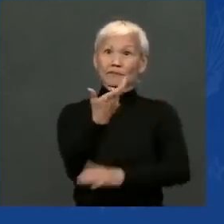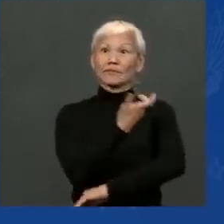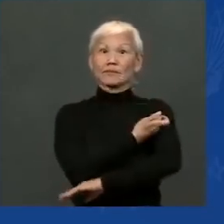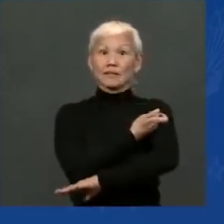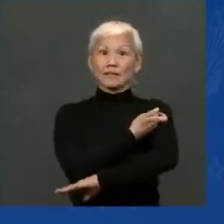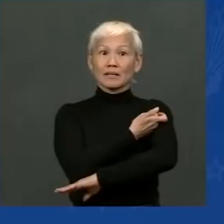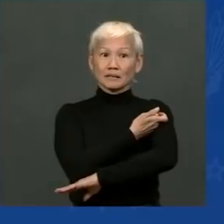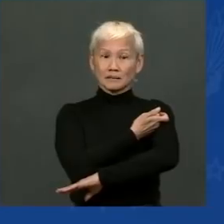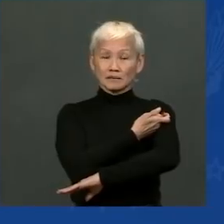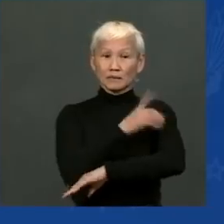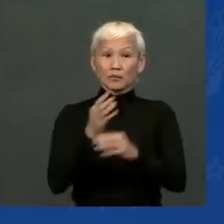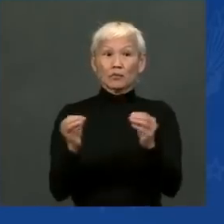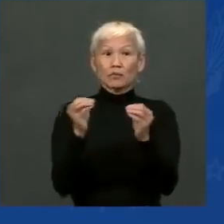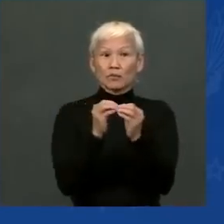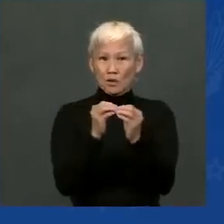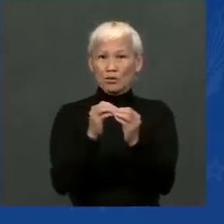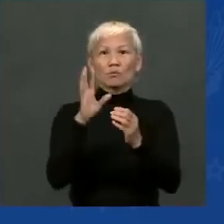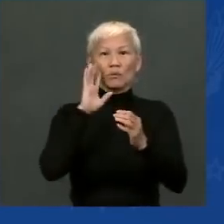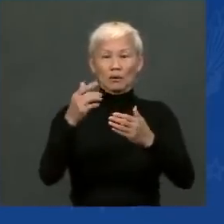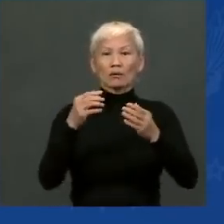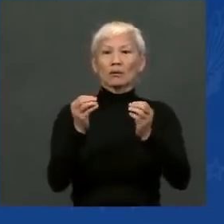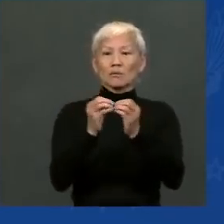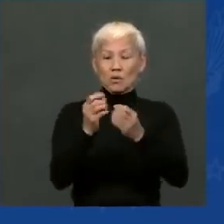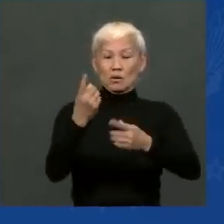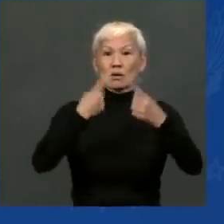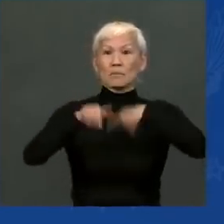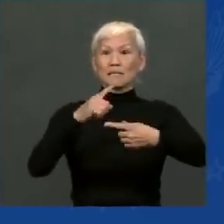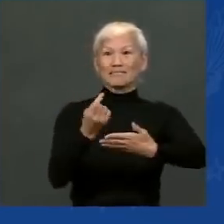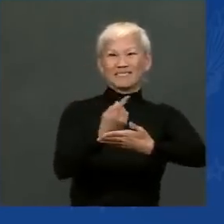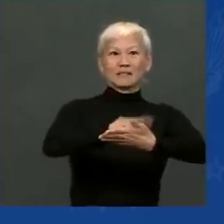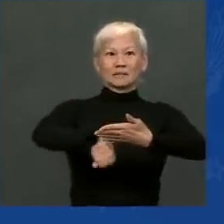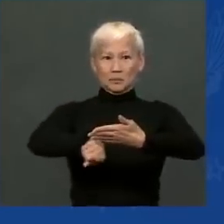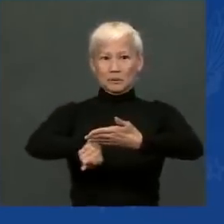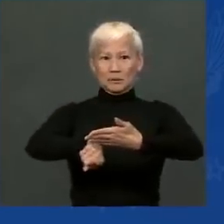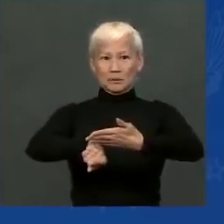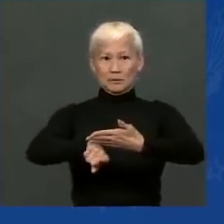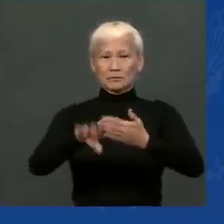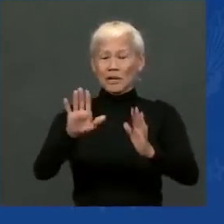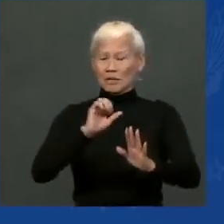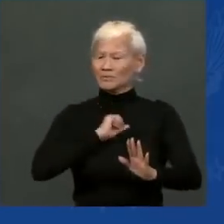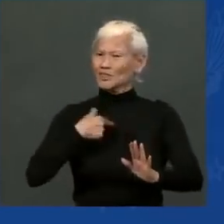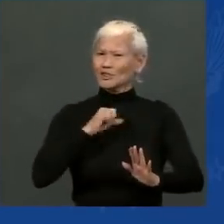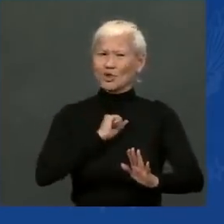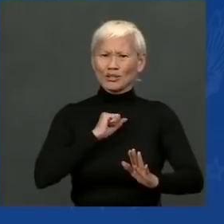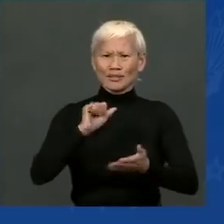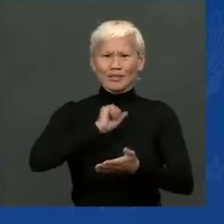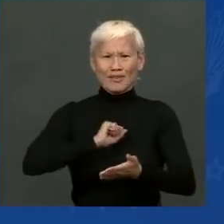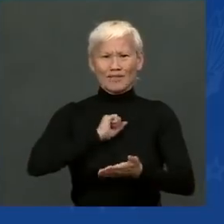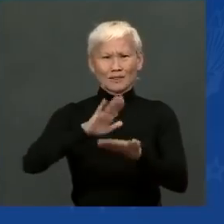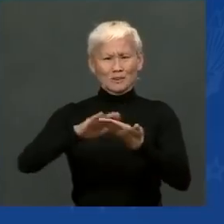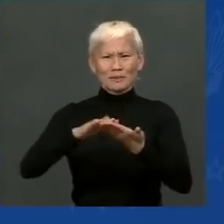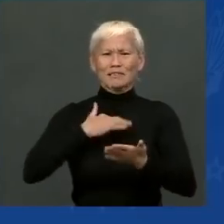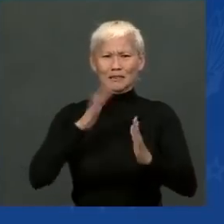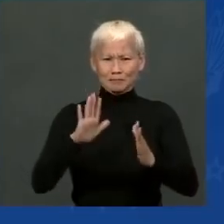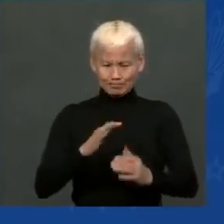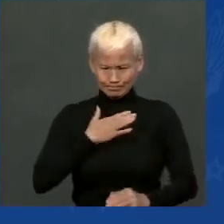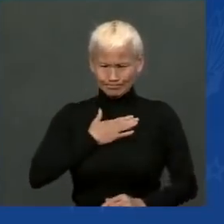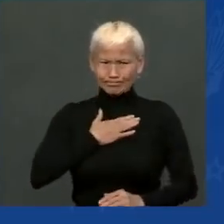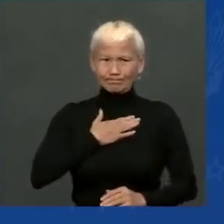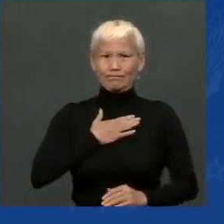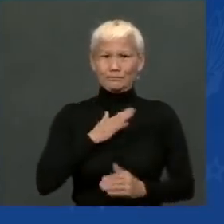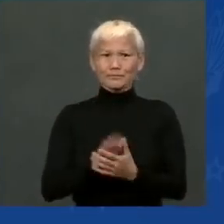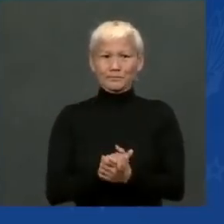These doses will be available at approximately — excuse me — I beg your pardon. I swallowed it wrong.